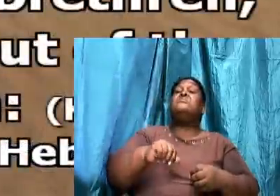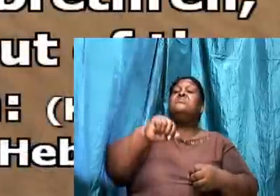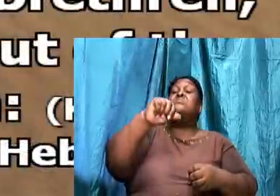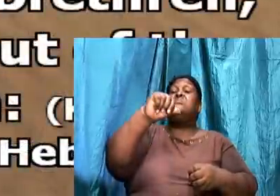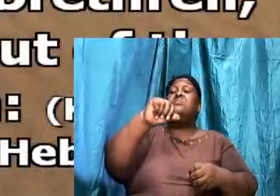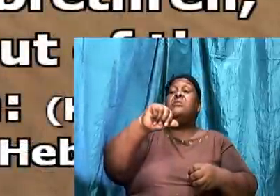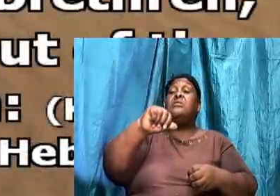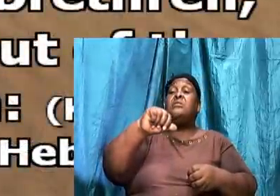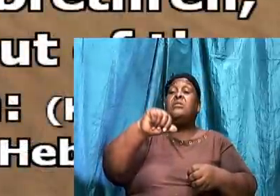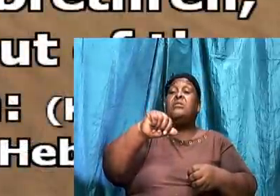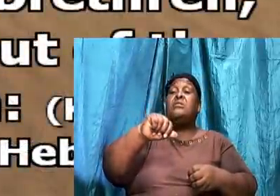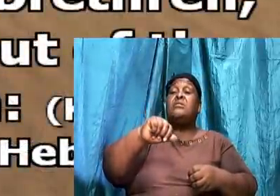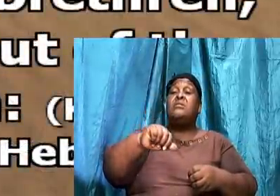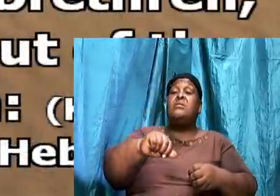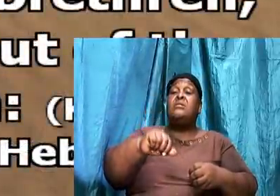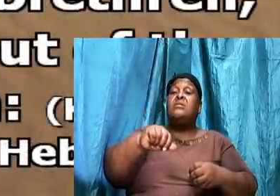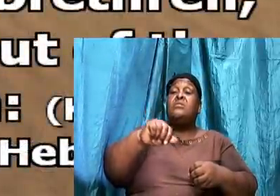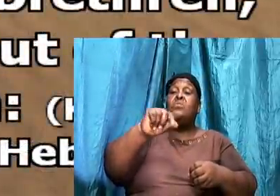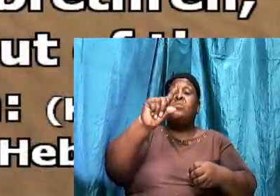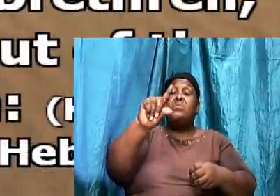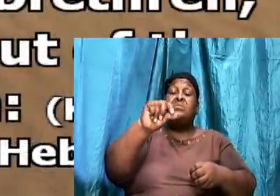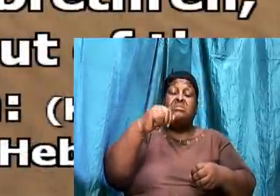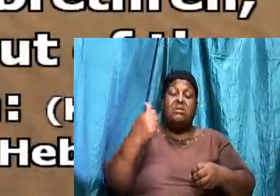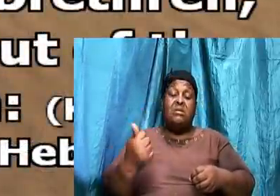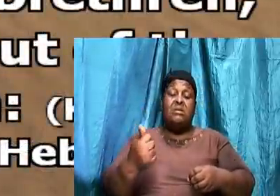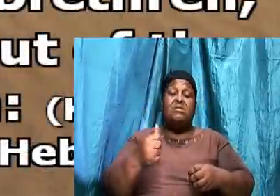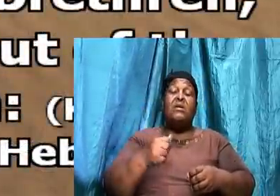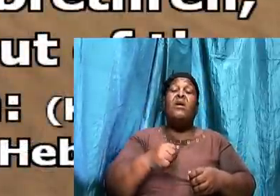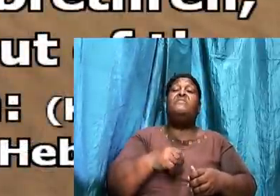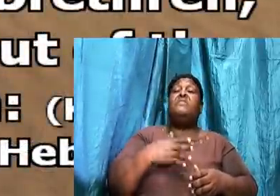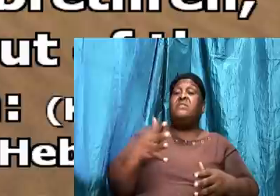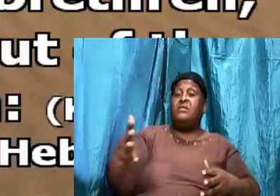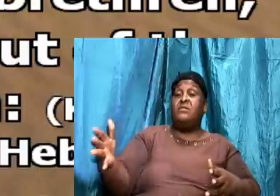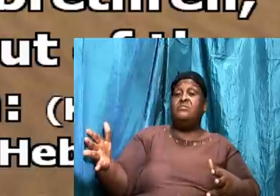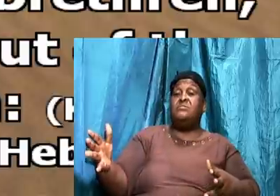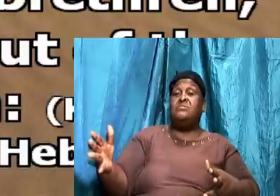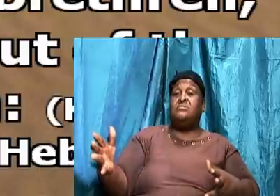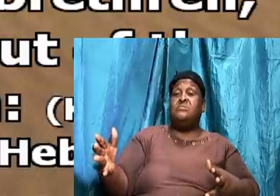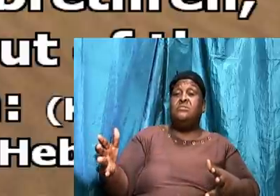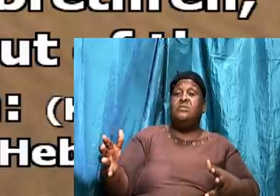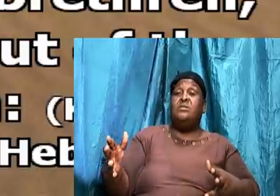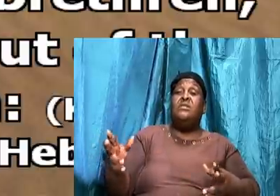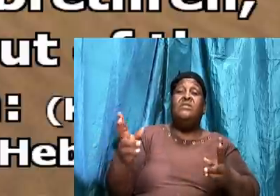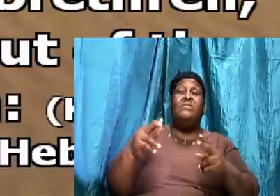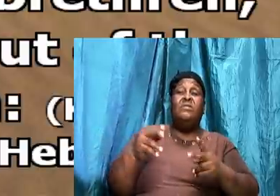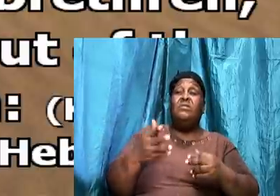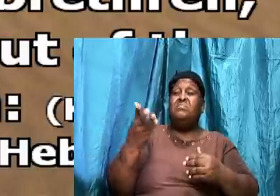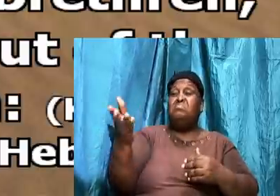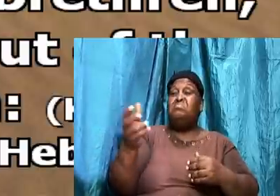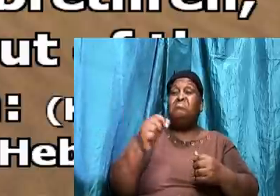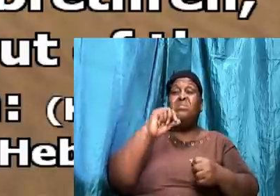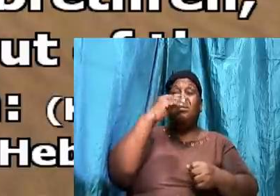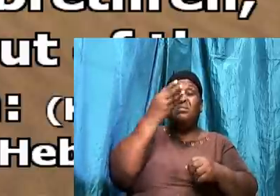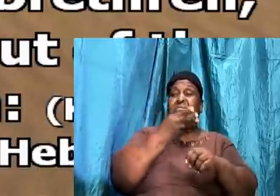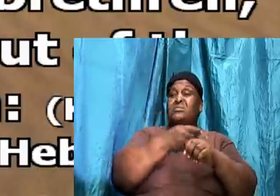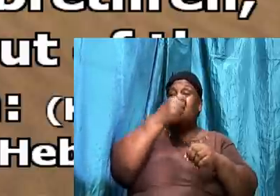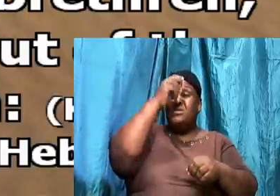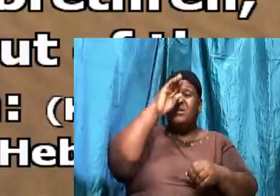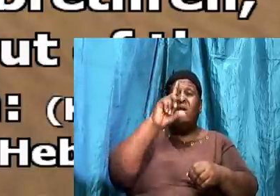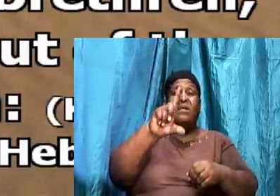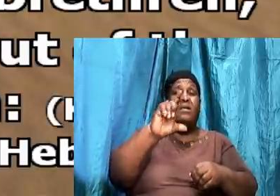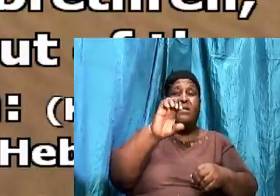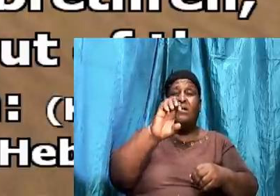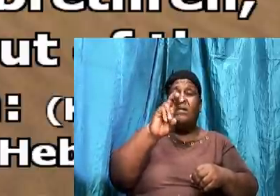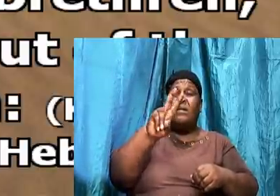Or his spoils. And really they. That are of the sons of Levi. Who receive the office of the priesthood.